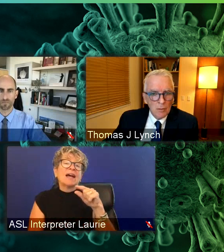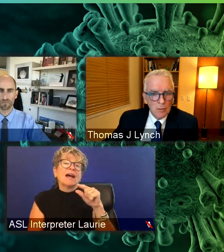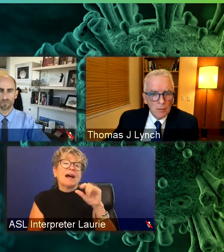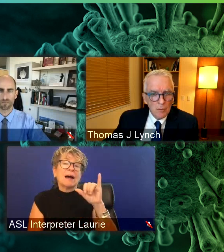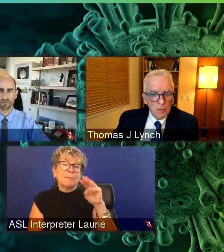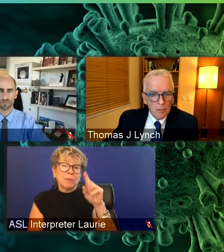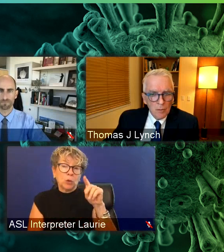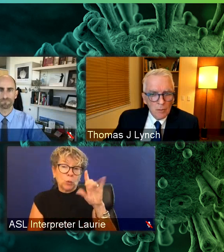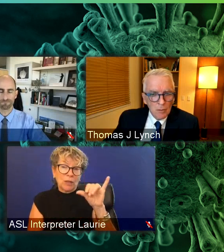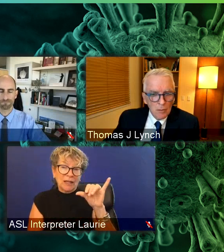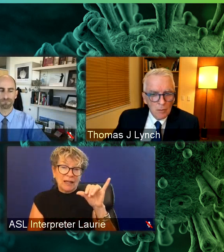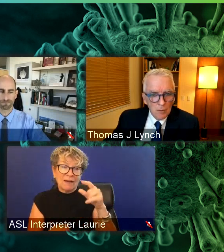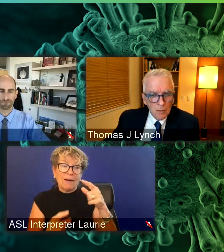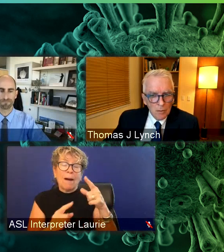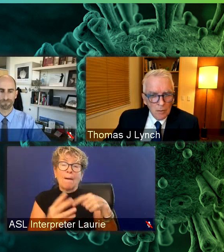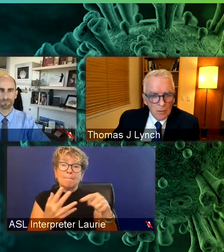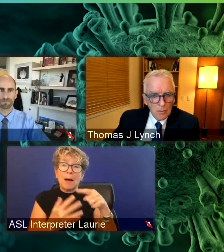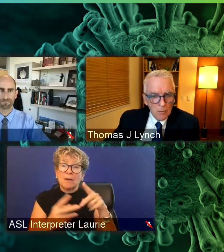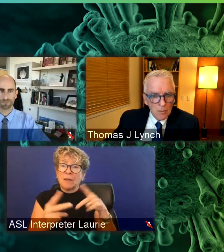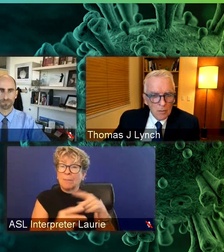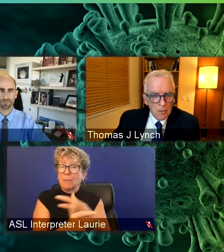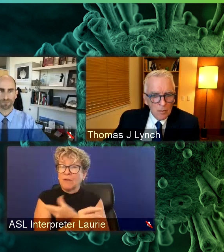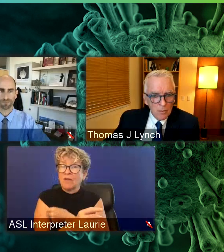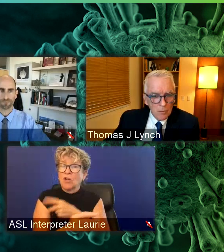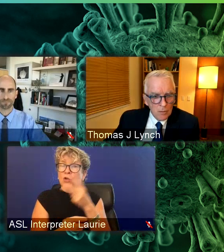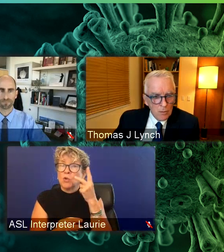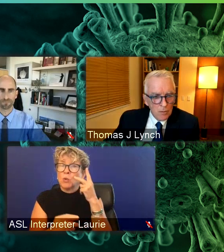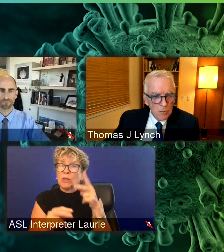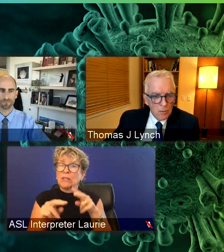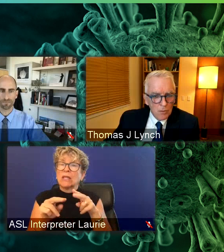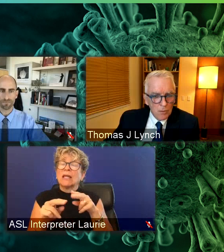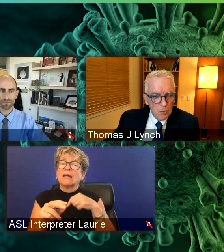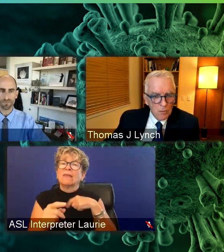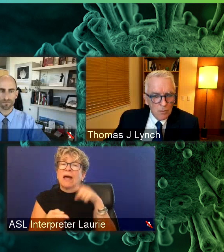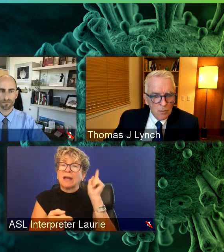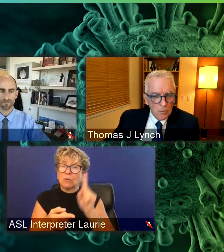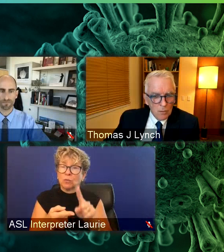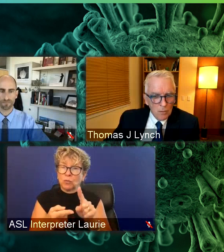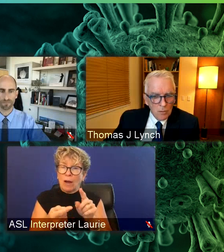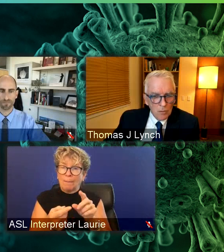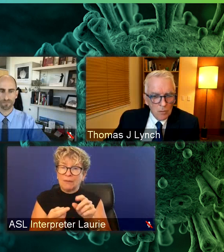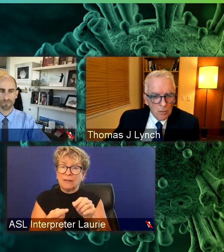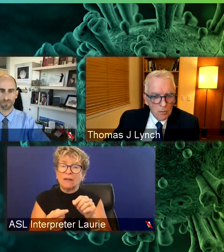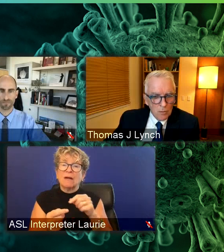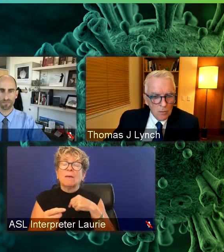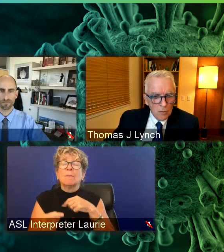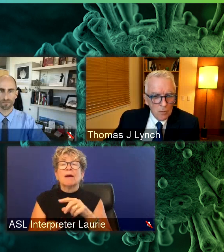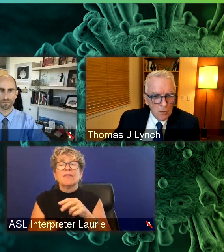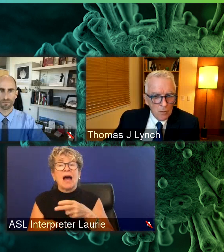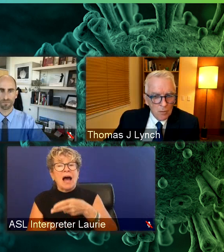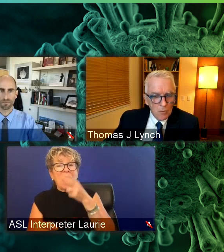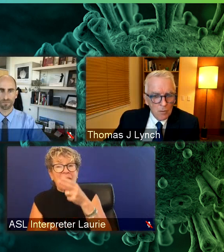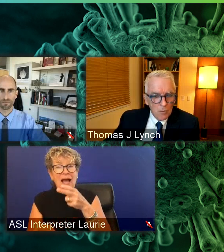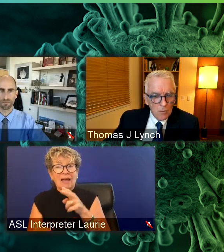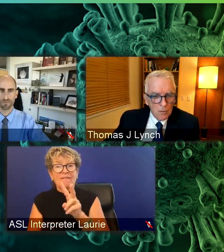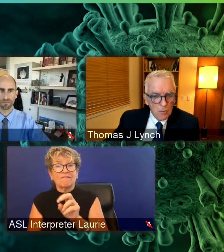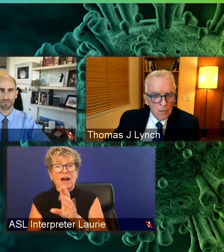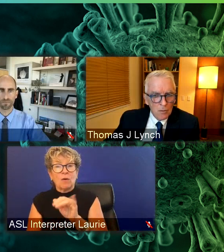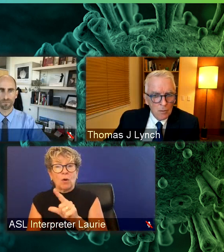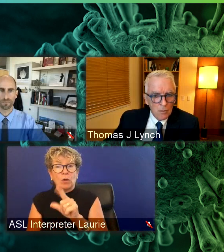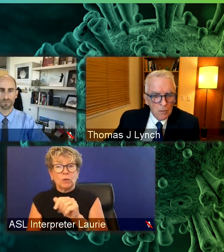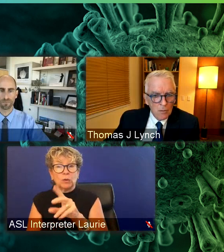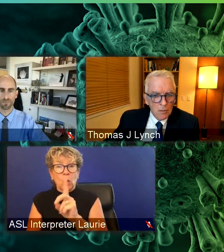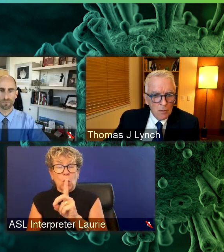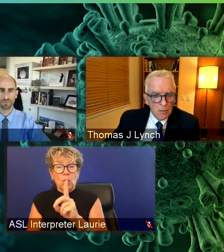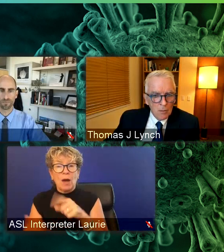infection down more quickly. Do you see kind of higher viral loads for longer and the unvaccinated individuals, higher viral loads and